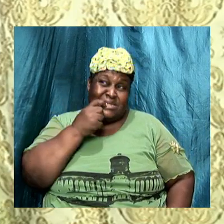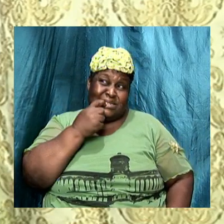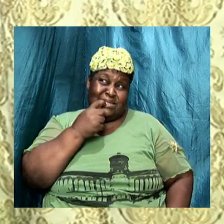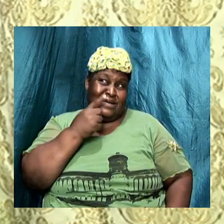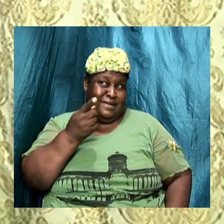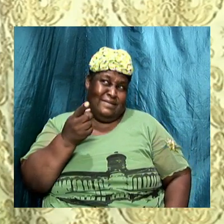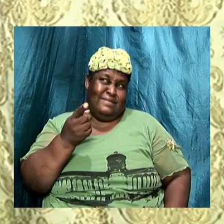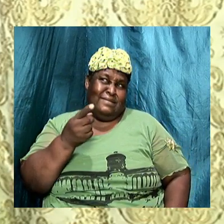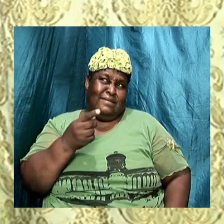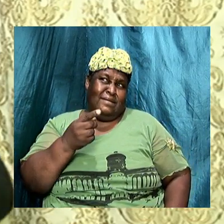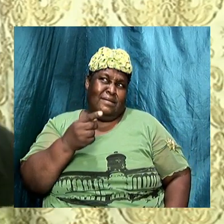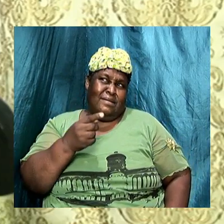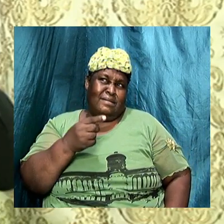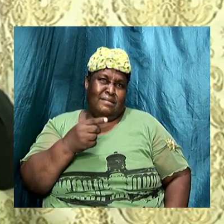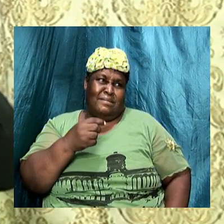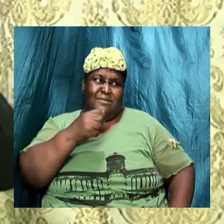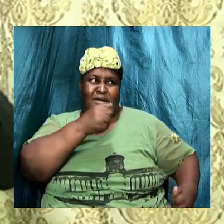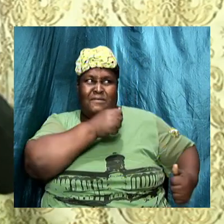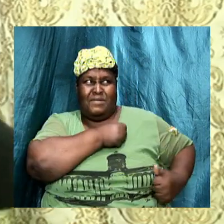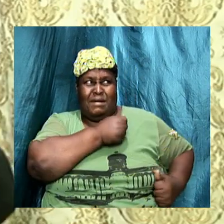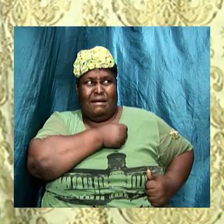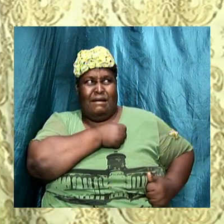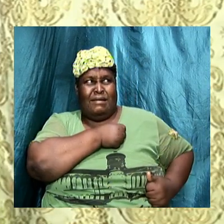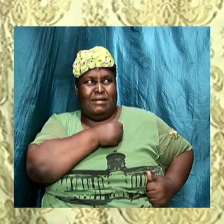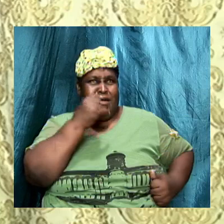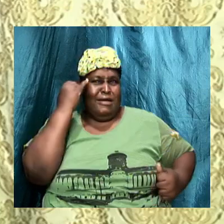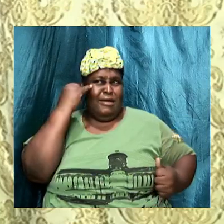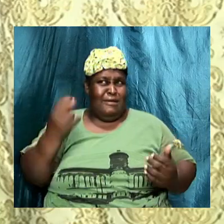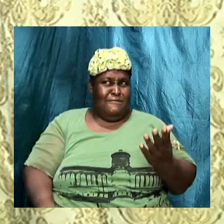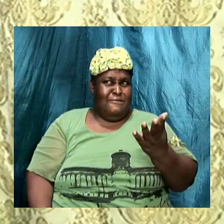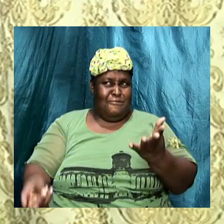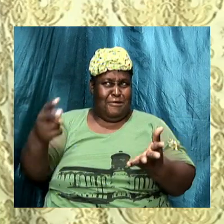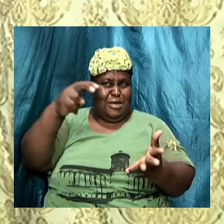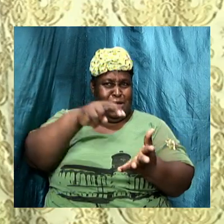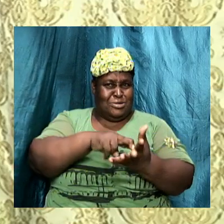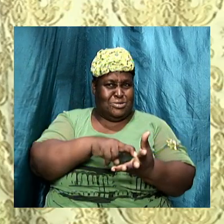we have God there so if him raise we going no